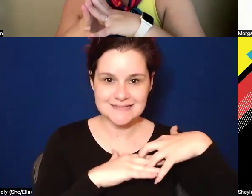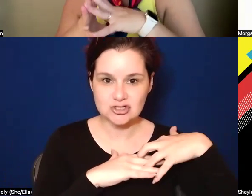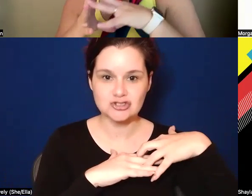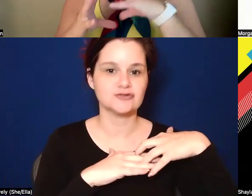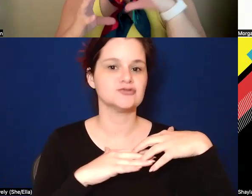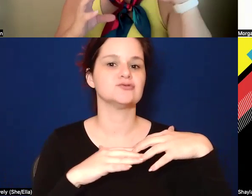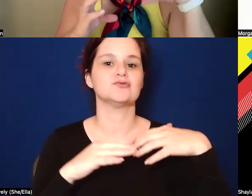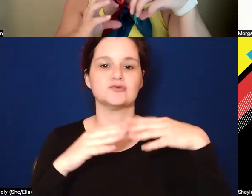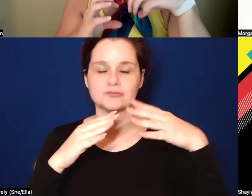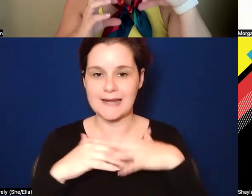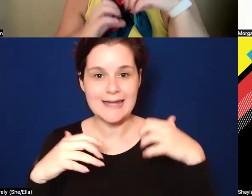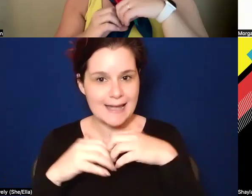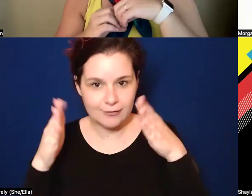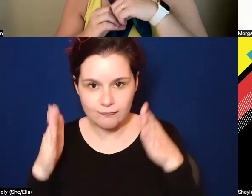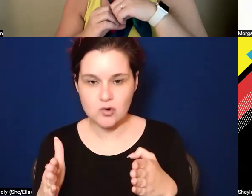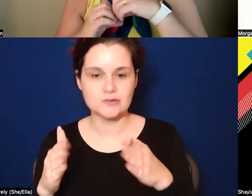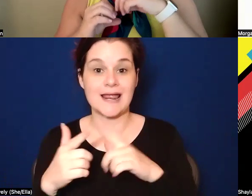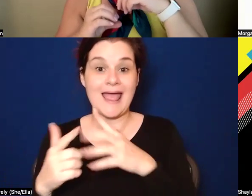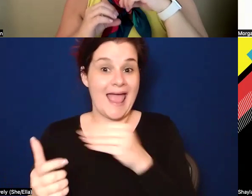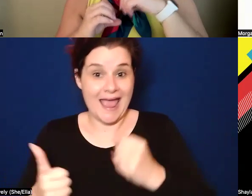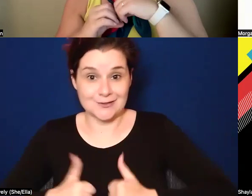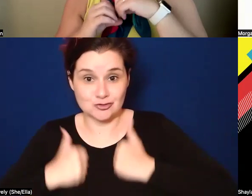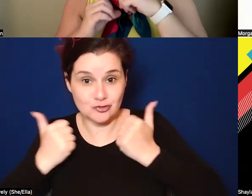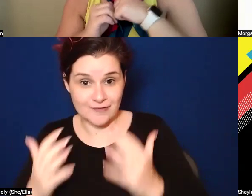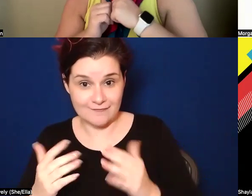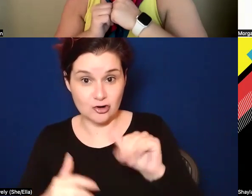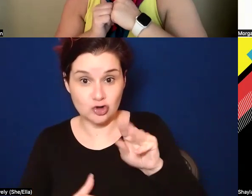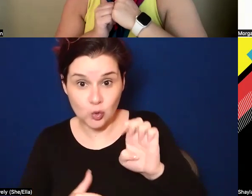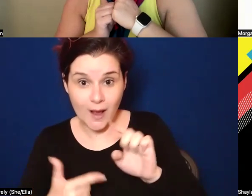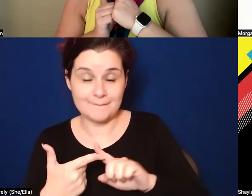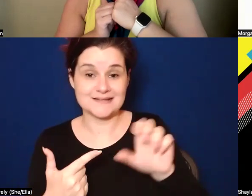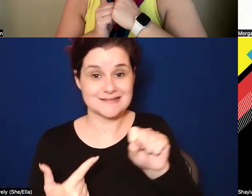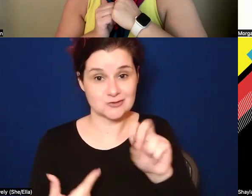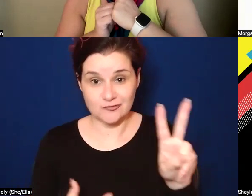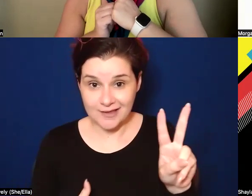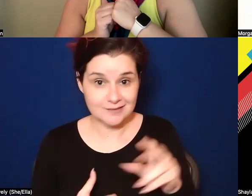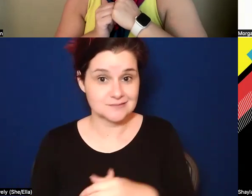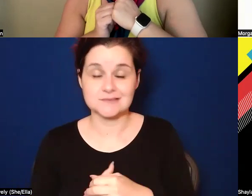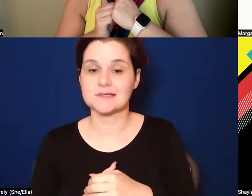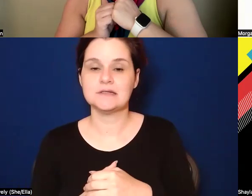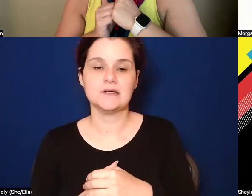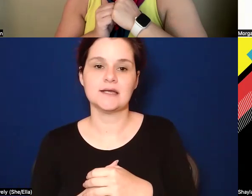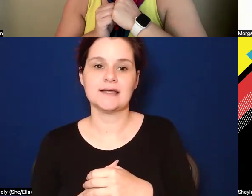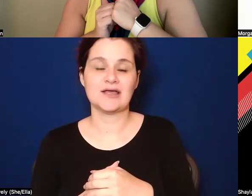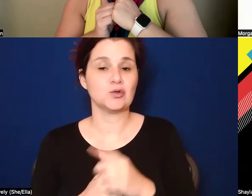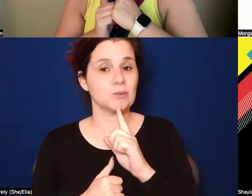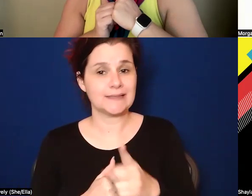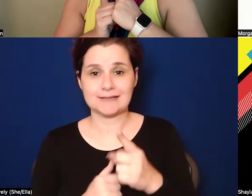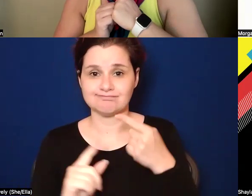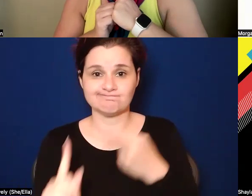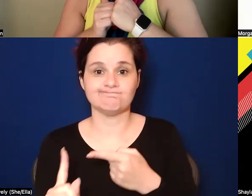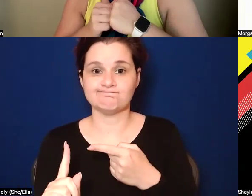person and a survivor of crime, of sexual violence. Um, and it really is